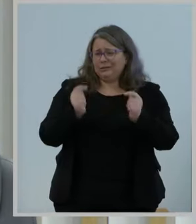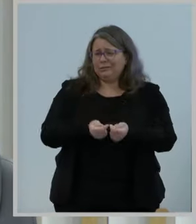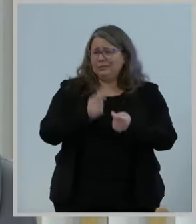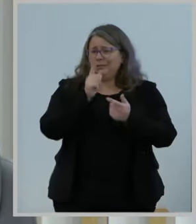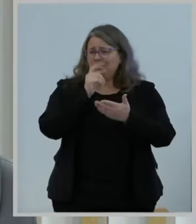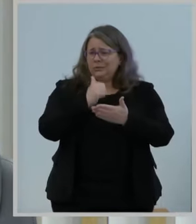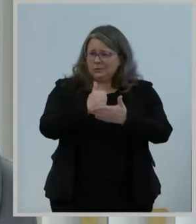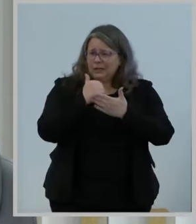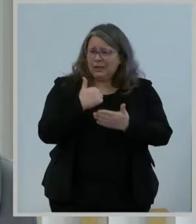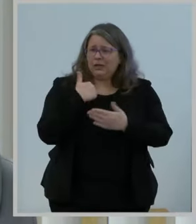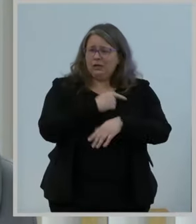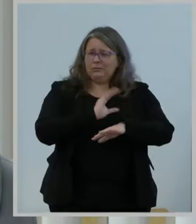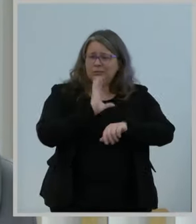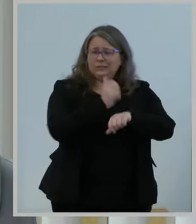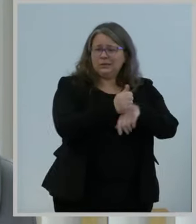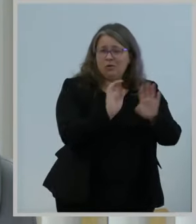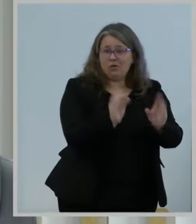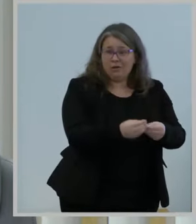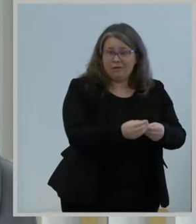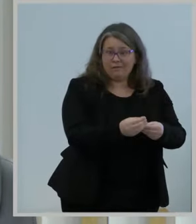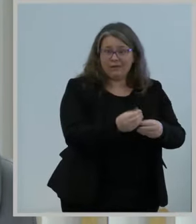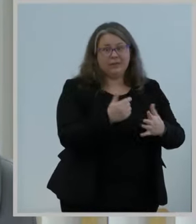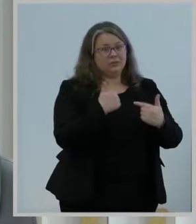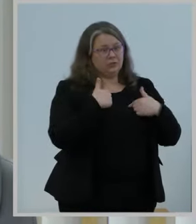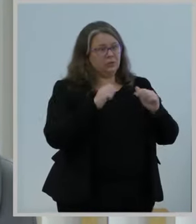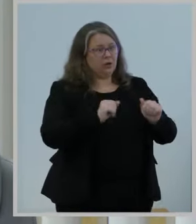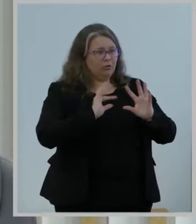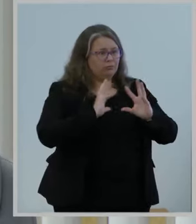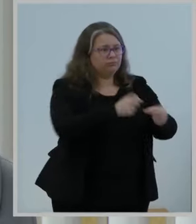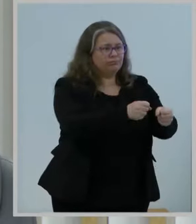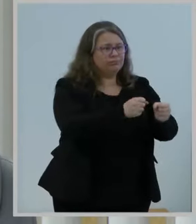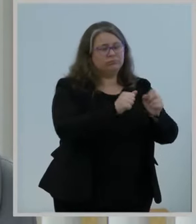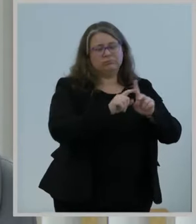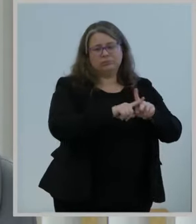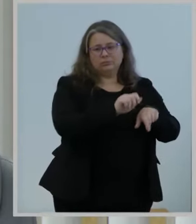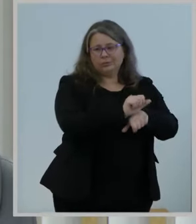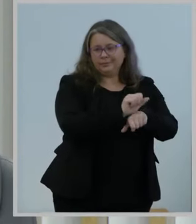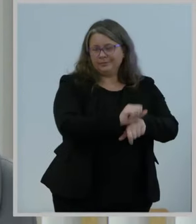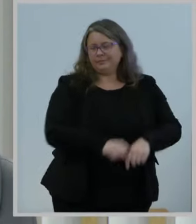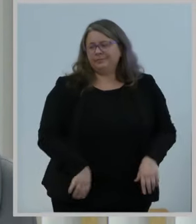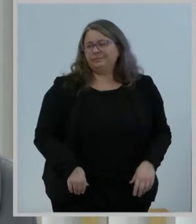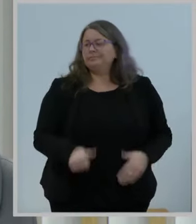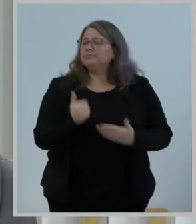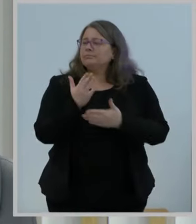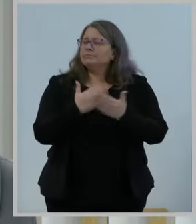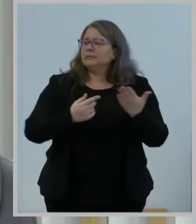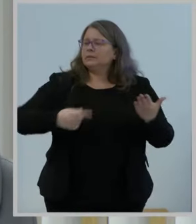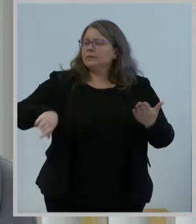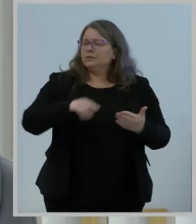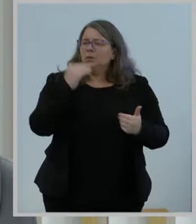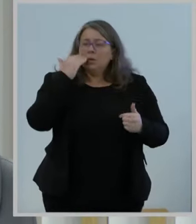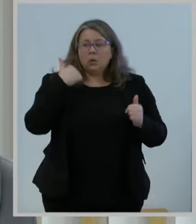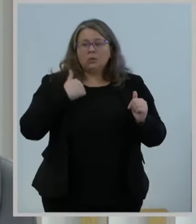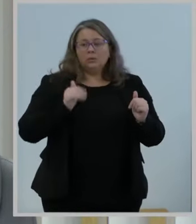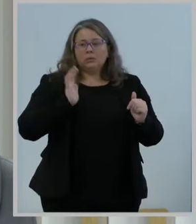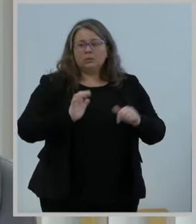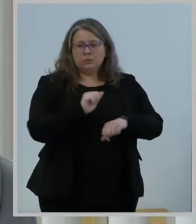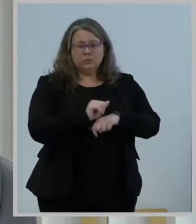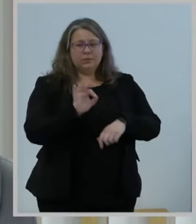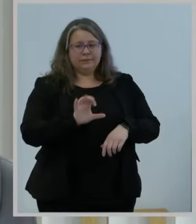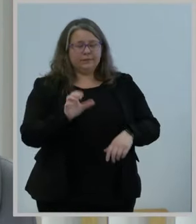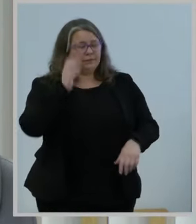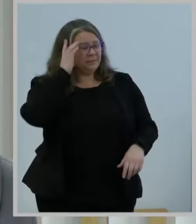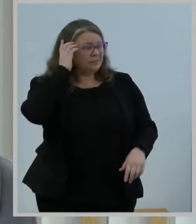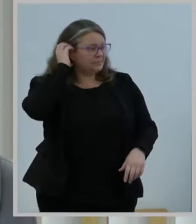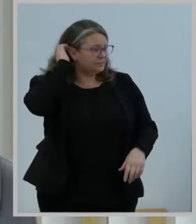to hit the ground running and run we have. Some of you may know that I worked here before. I was almost, it was